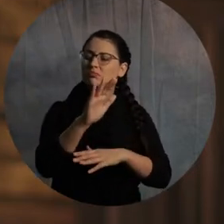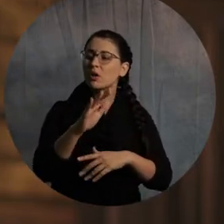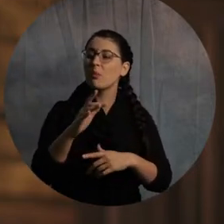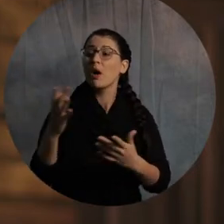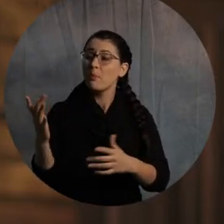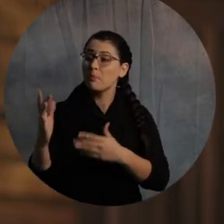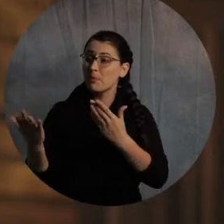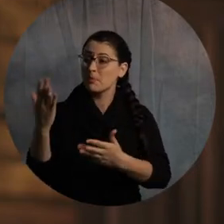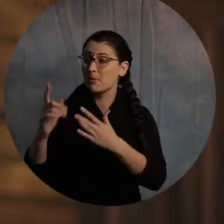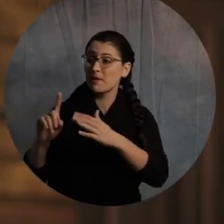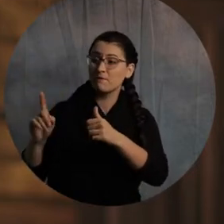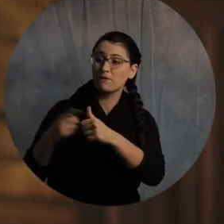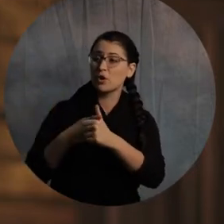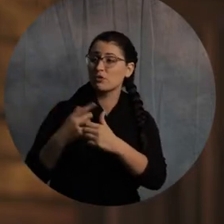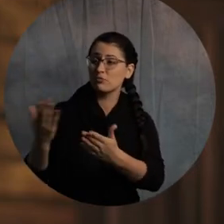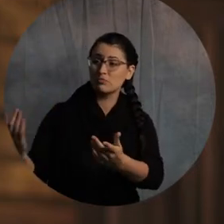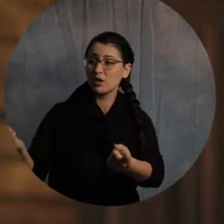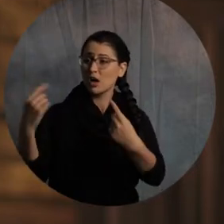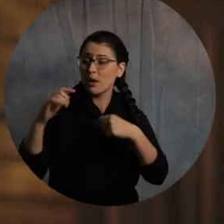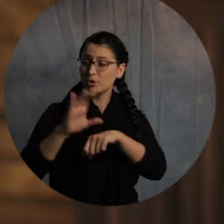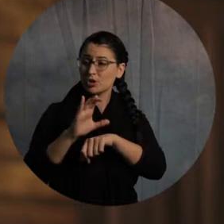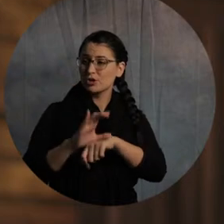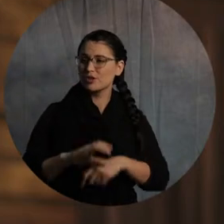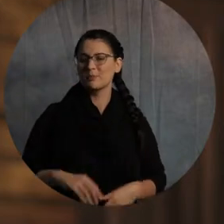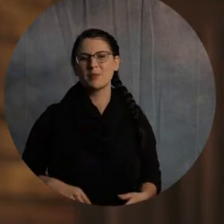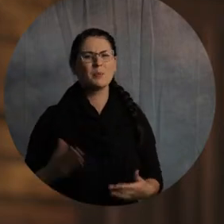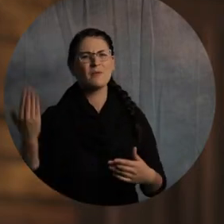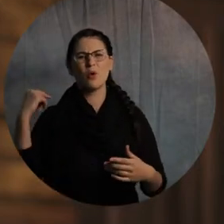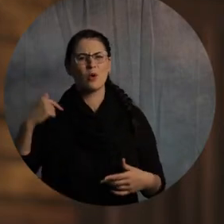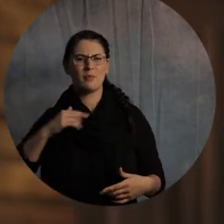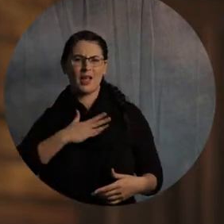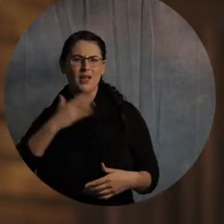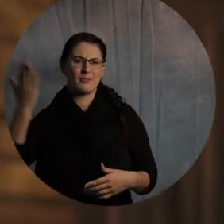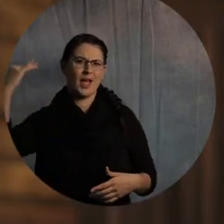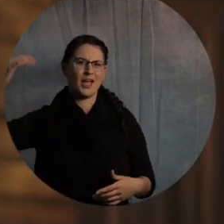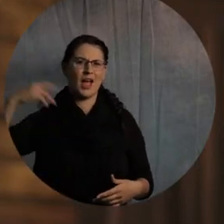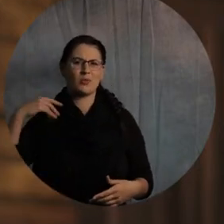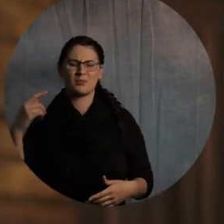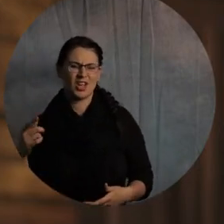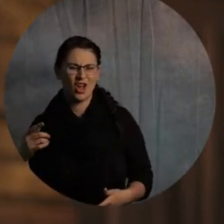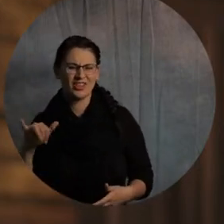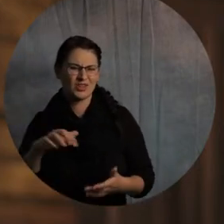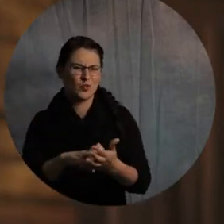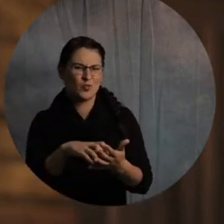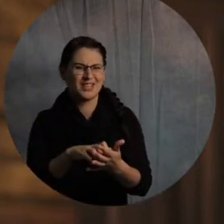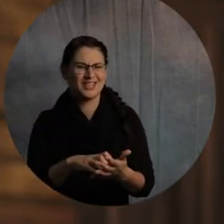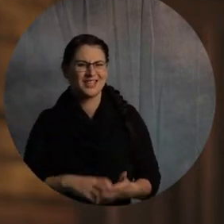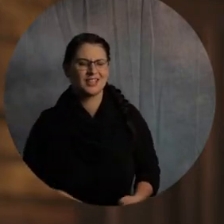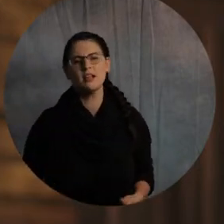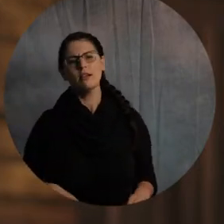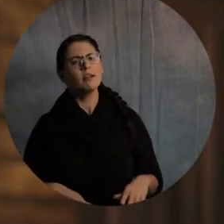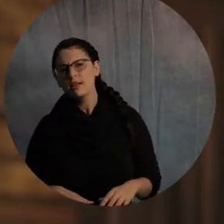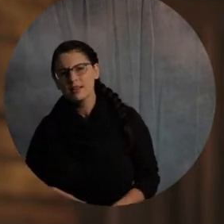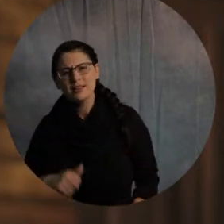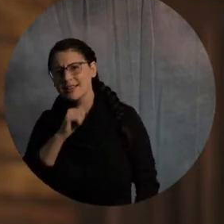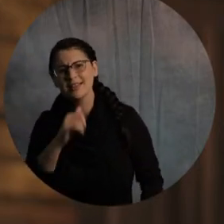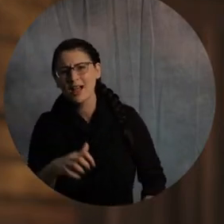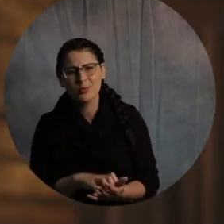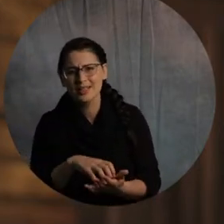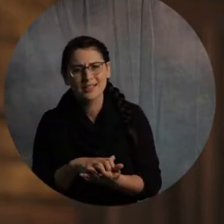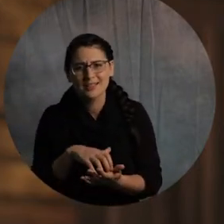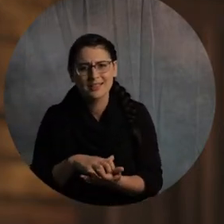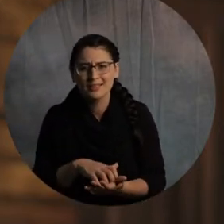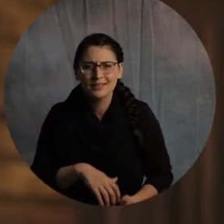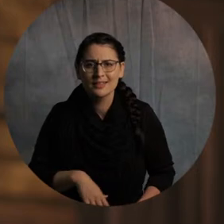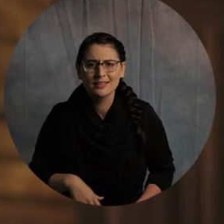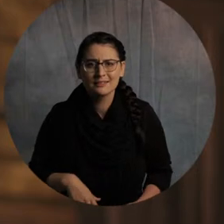Now, in my past, I would belittle that as, that's just weak. You know, you're so weak. That's not weak at all. That's what